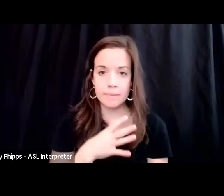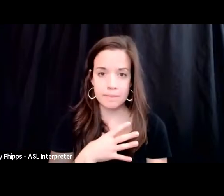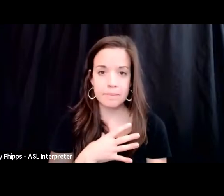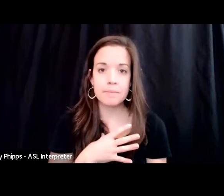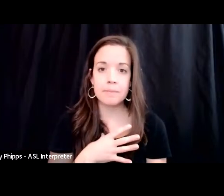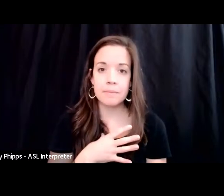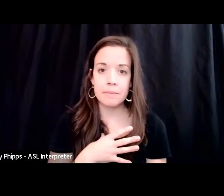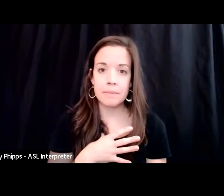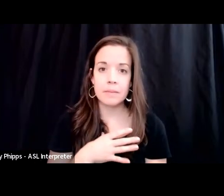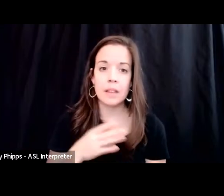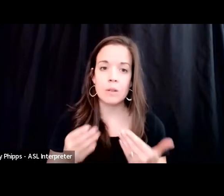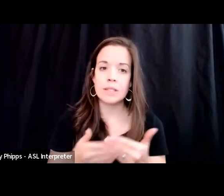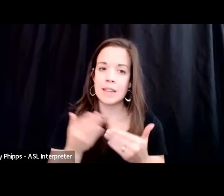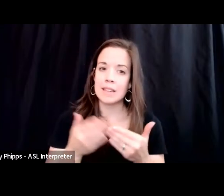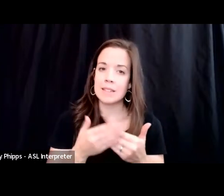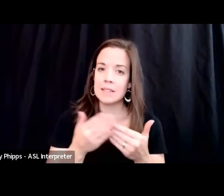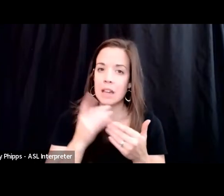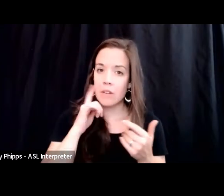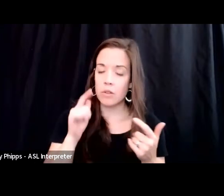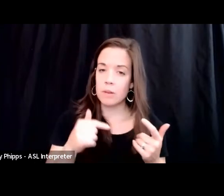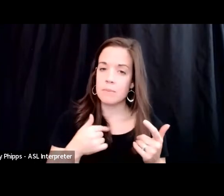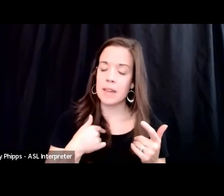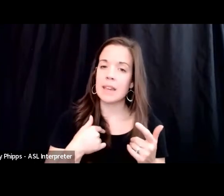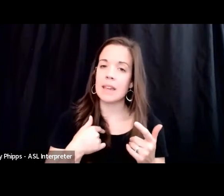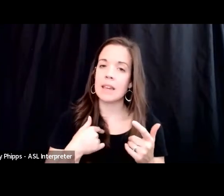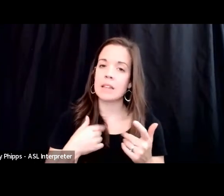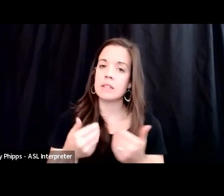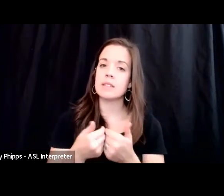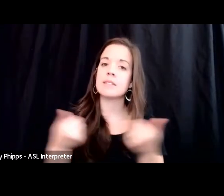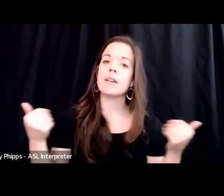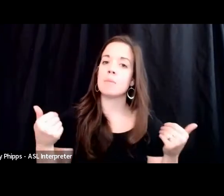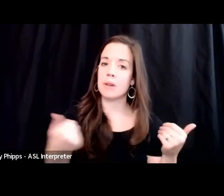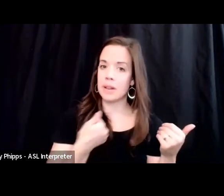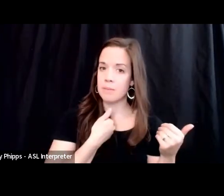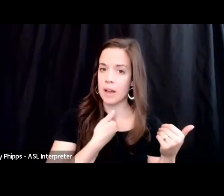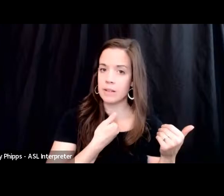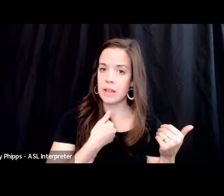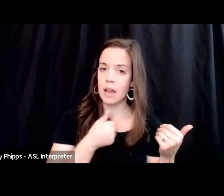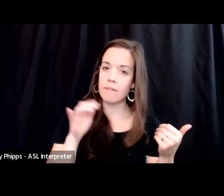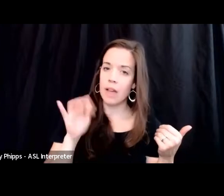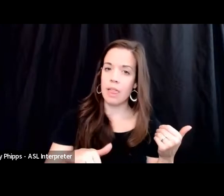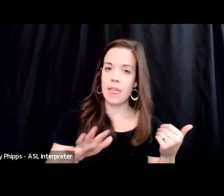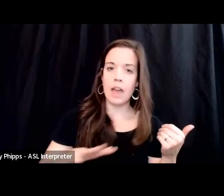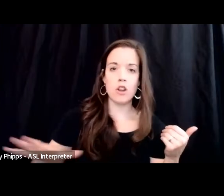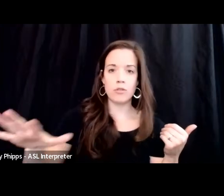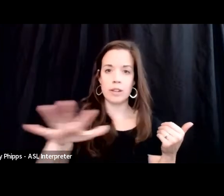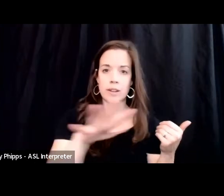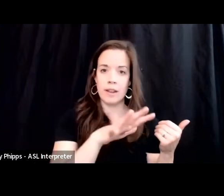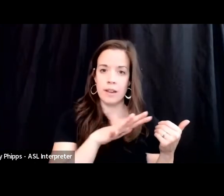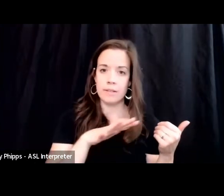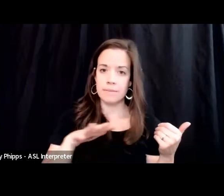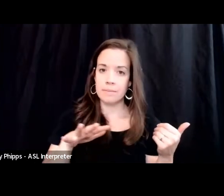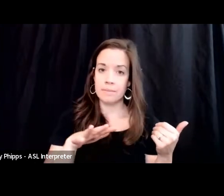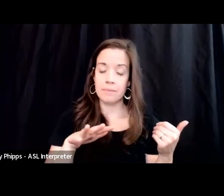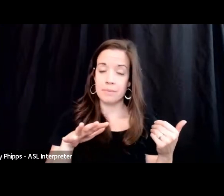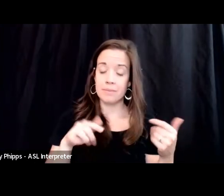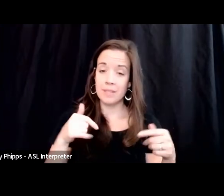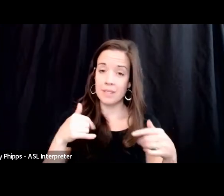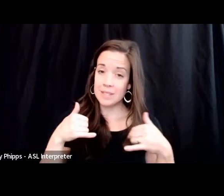very easy for me to distinguish myself in that arena. Even today,